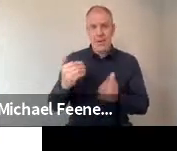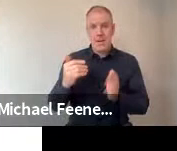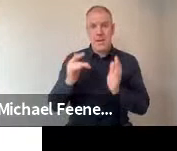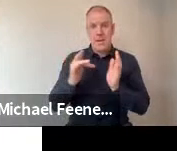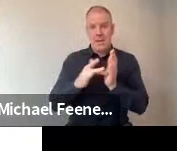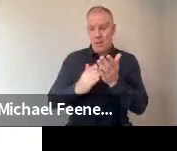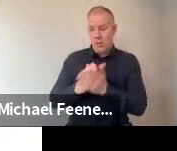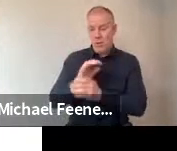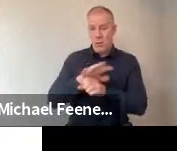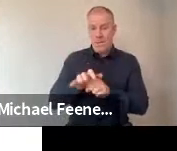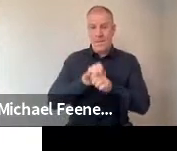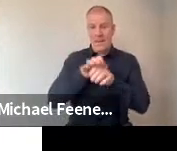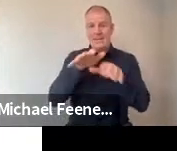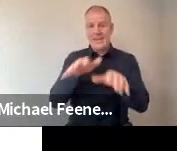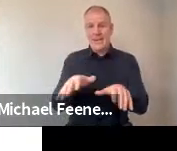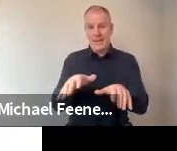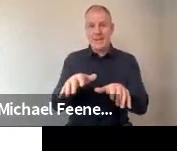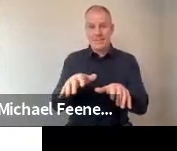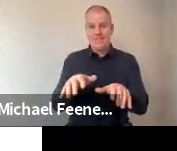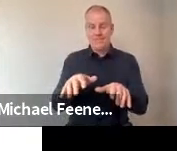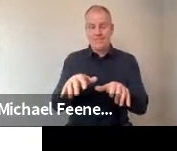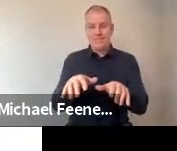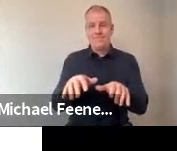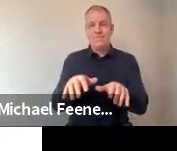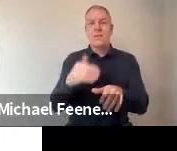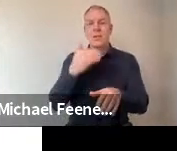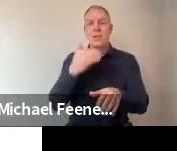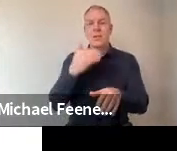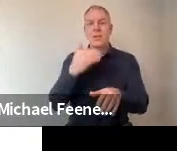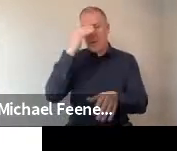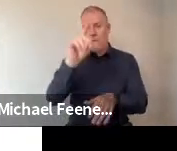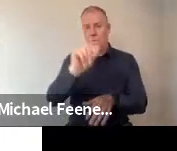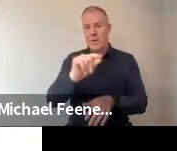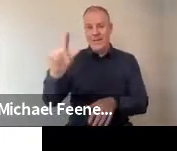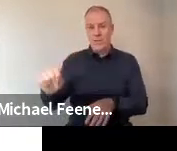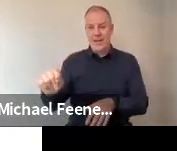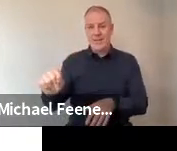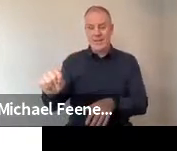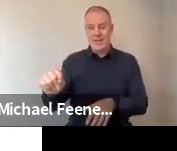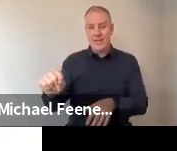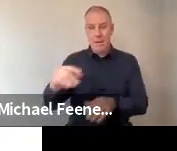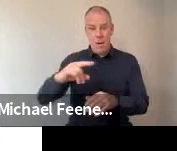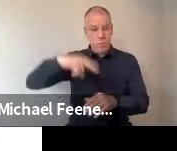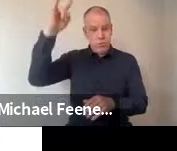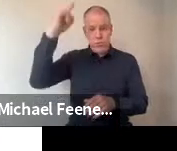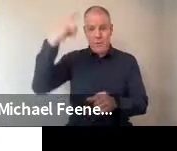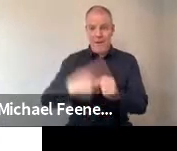the pandemic in summer 2020, it went even higher.